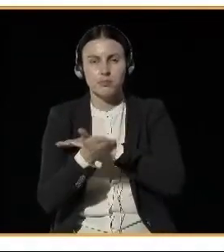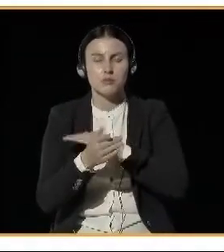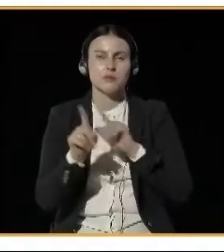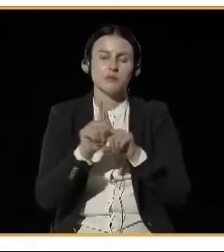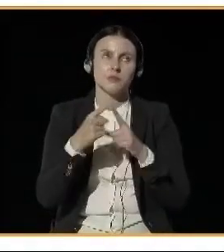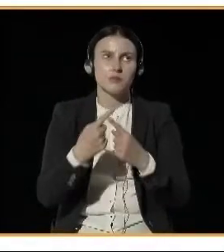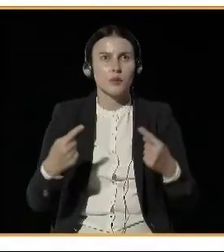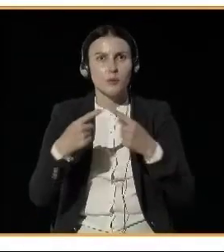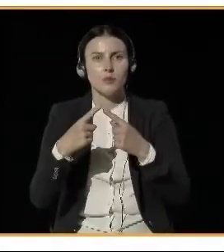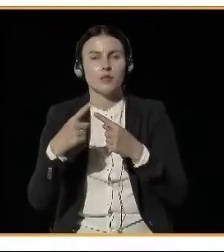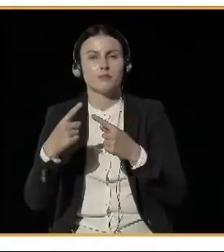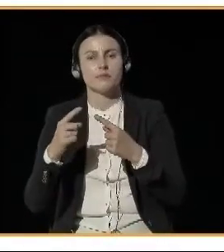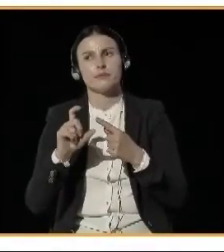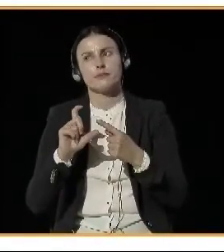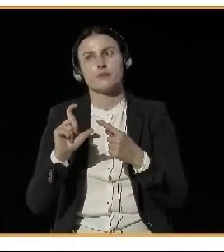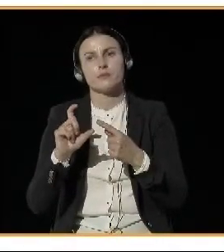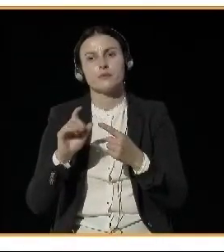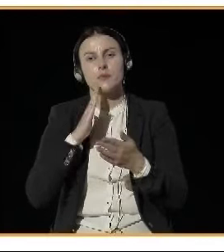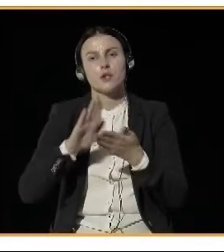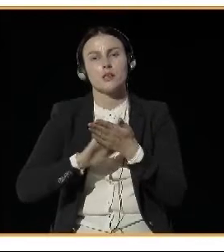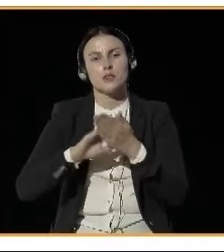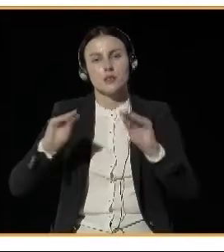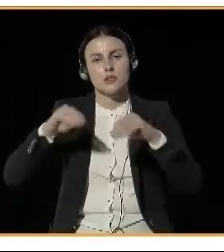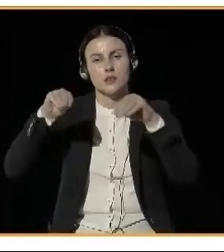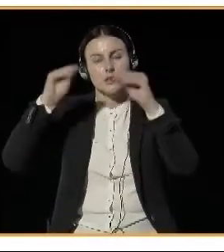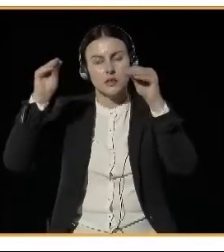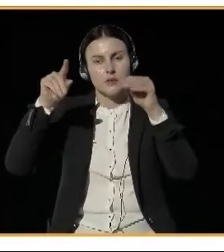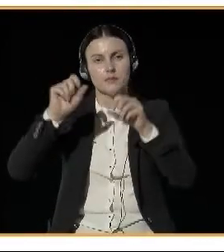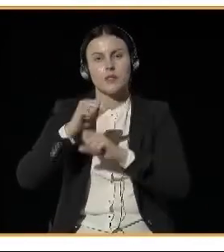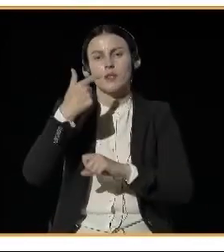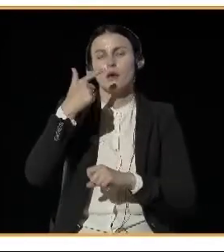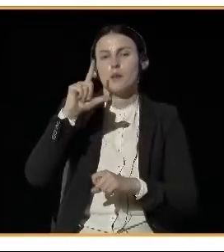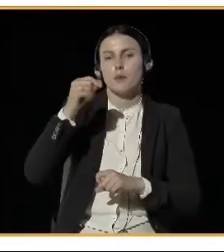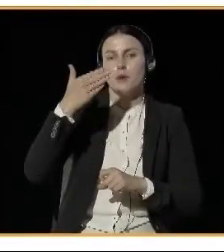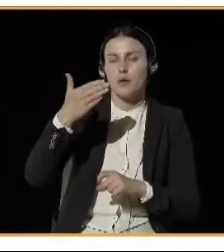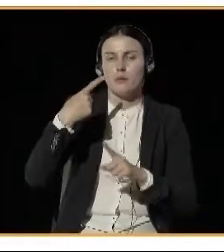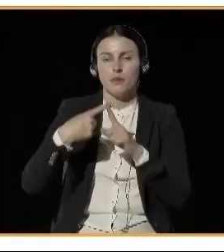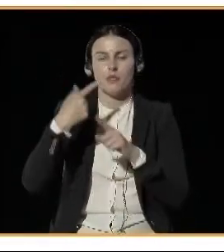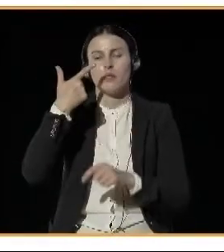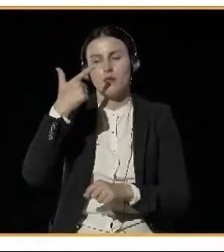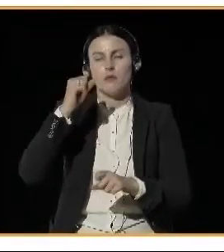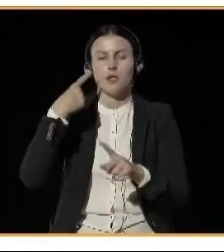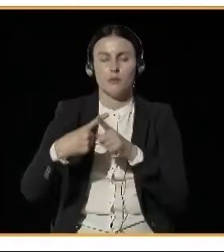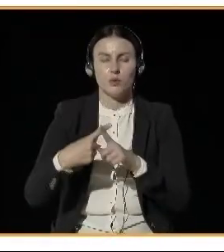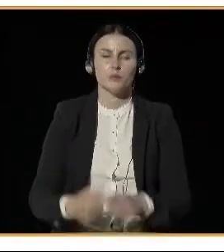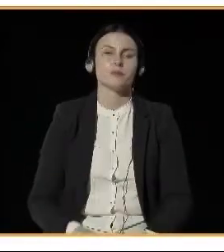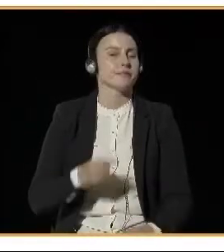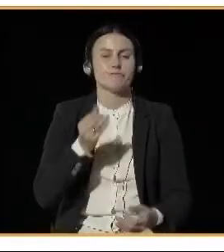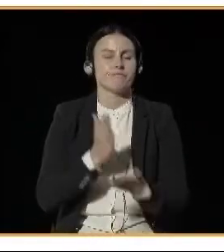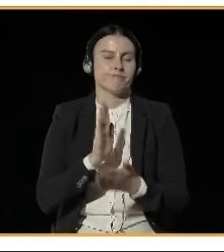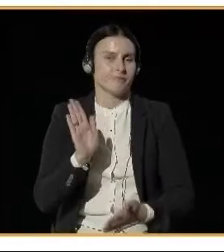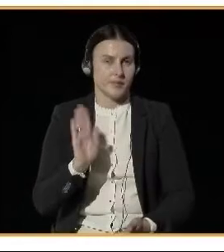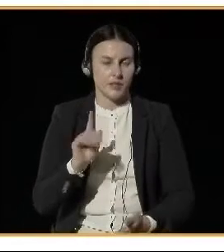And then in addition, wood burning is also an important source still and contributes both to PM10 and